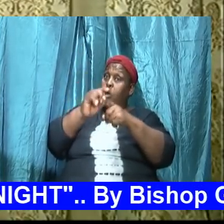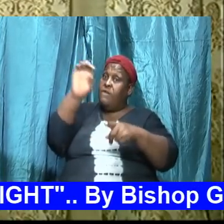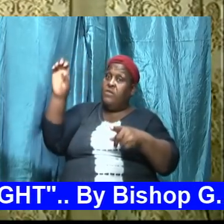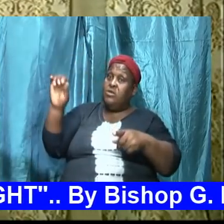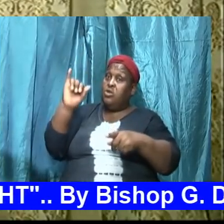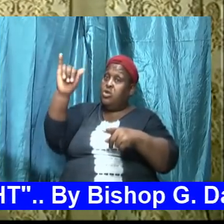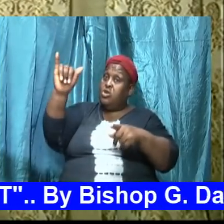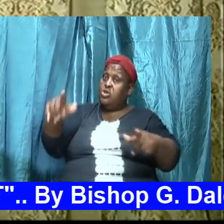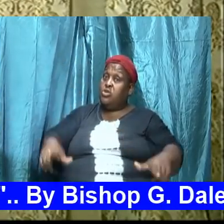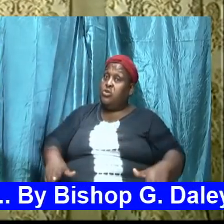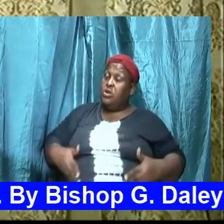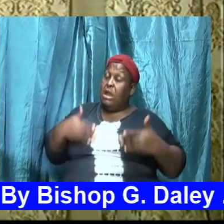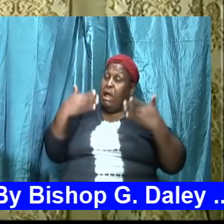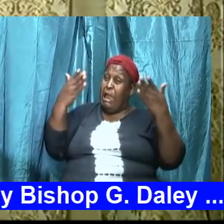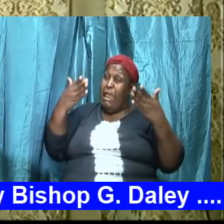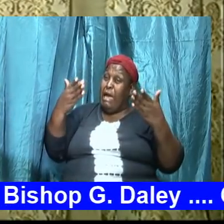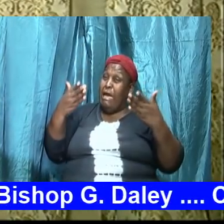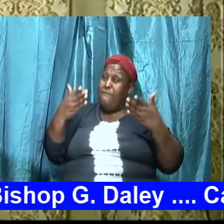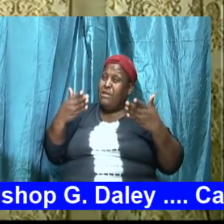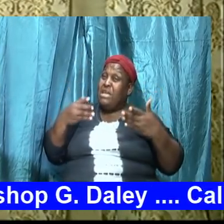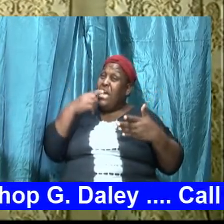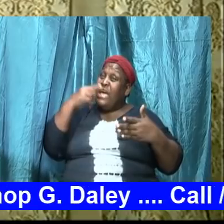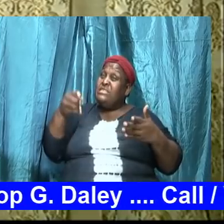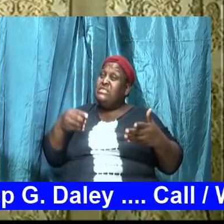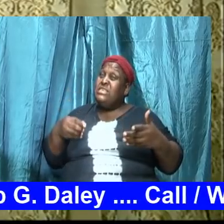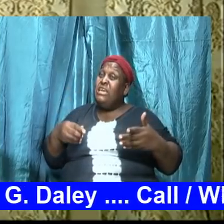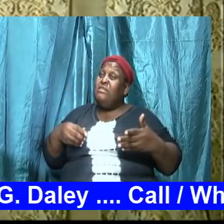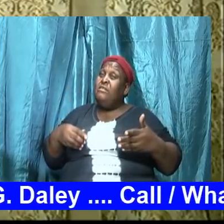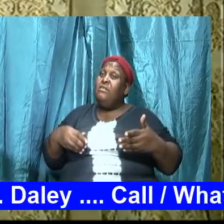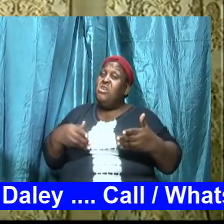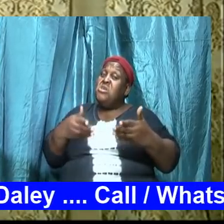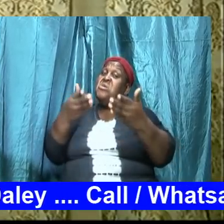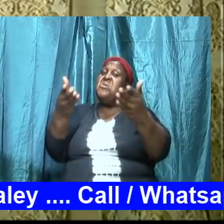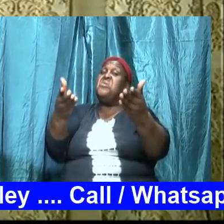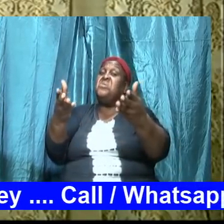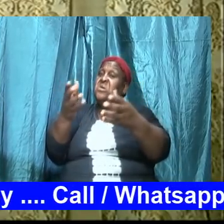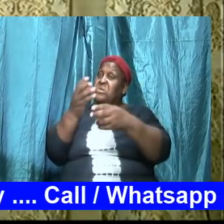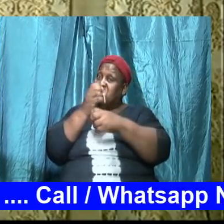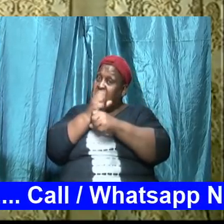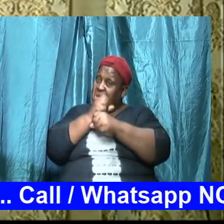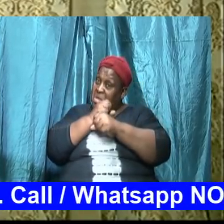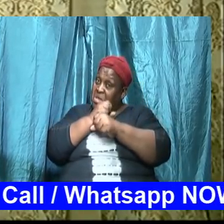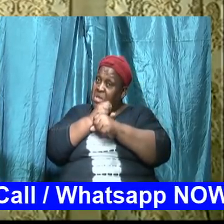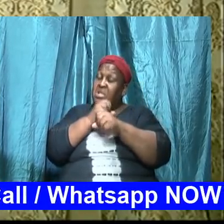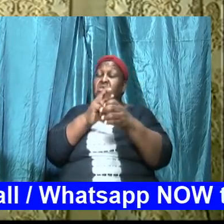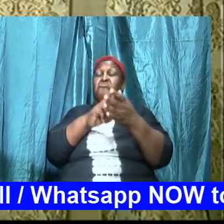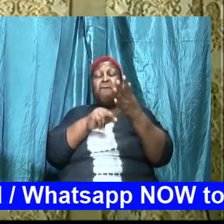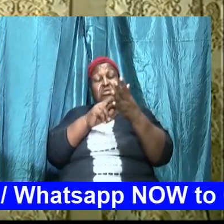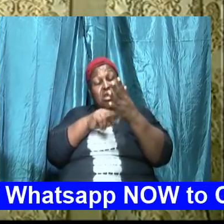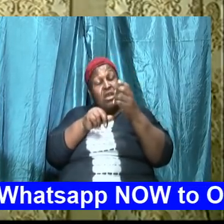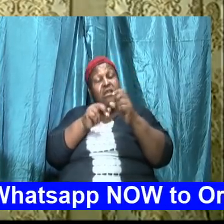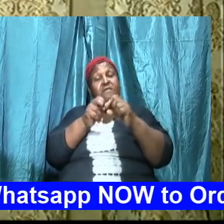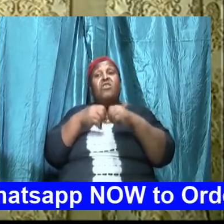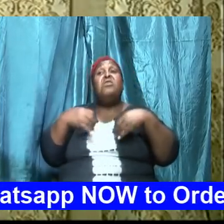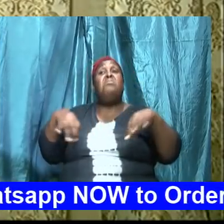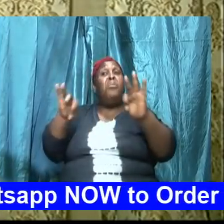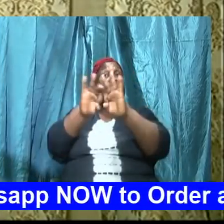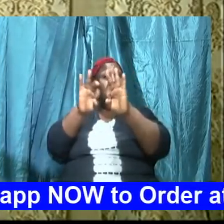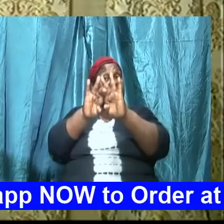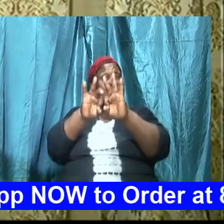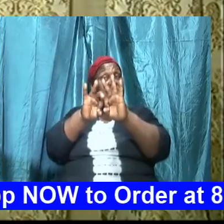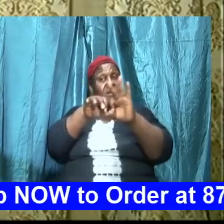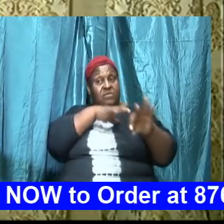here it is and we have taken it and then we put it down and eternal life